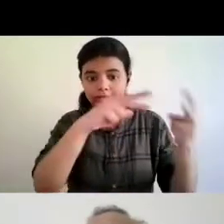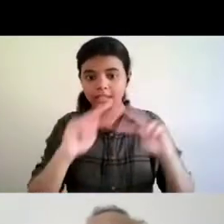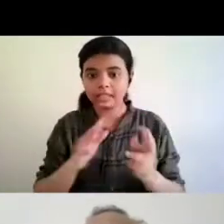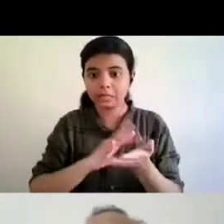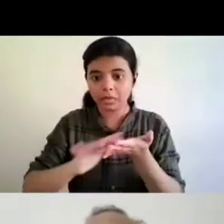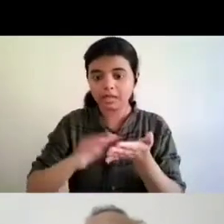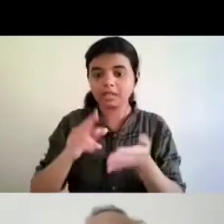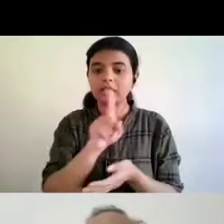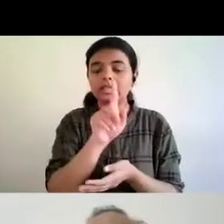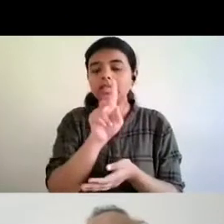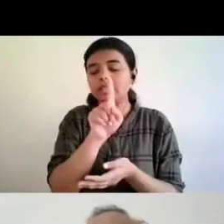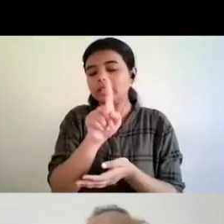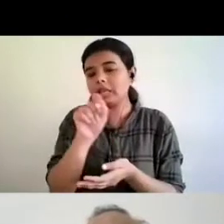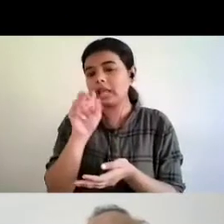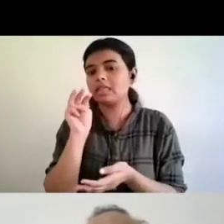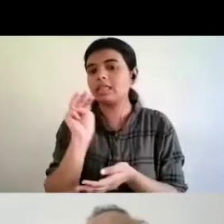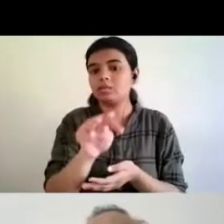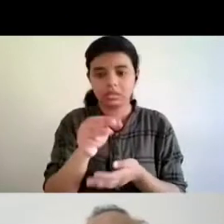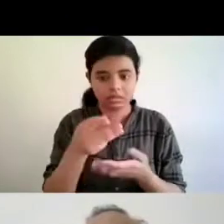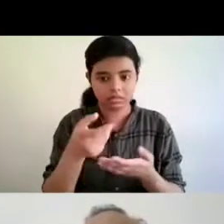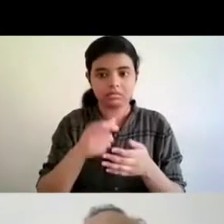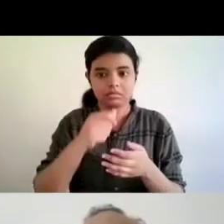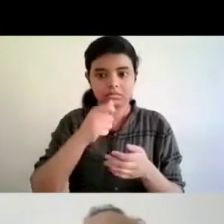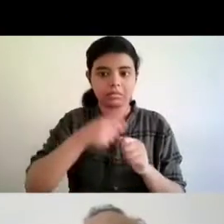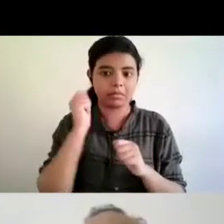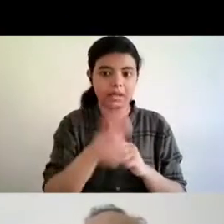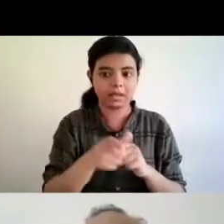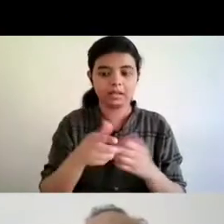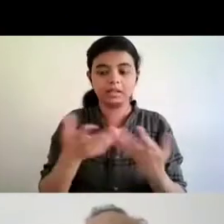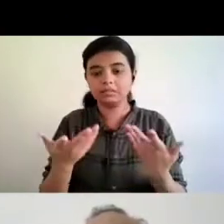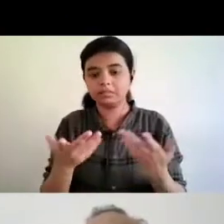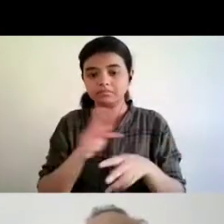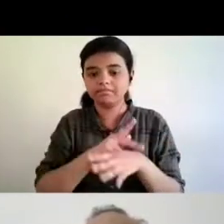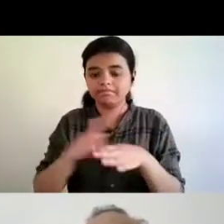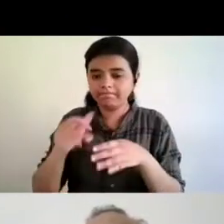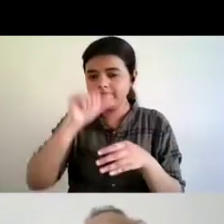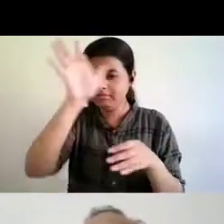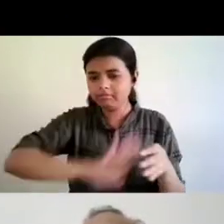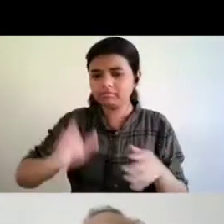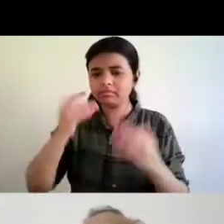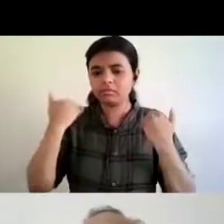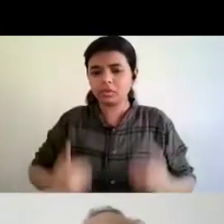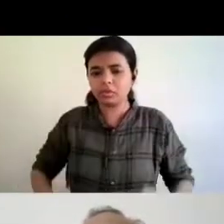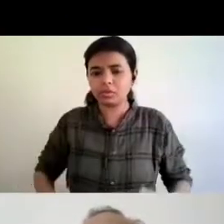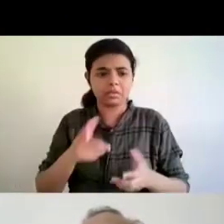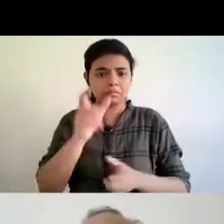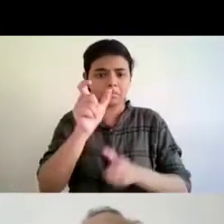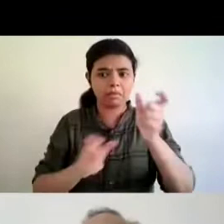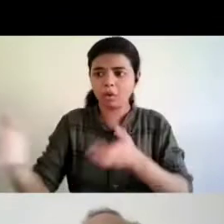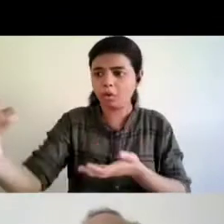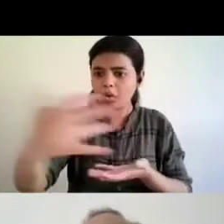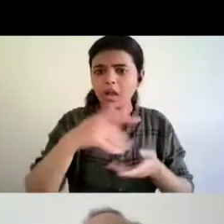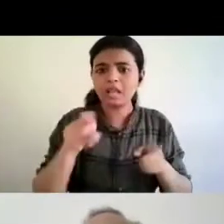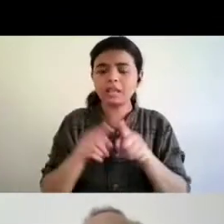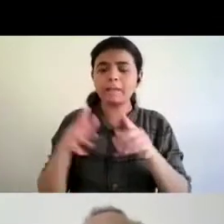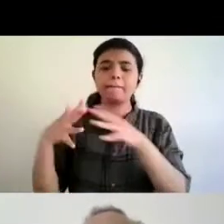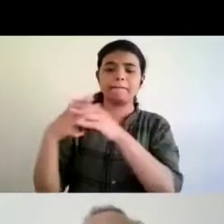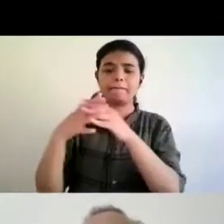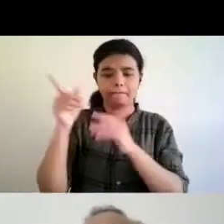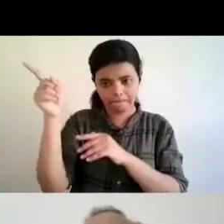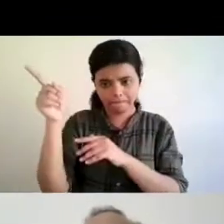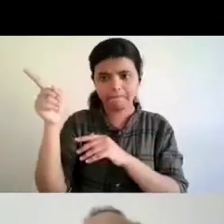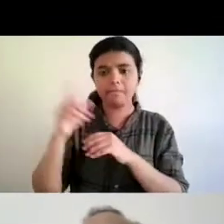more professionally and at the human resource cost in a country like uh united kingdom for example